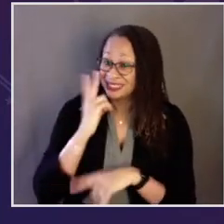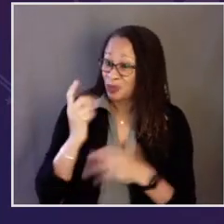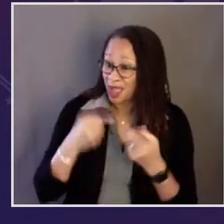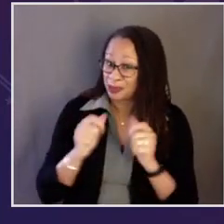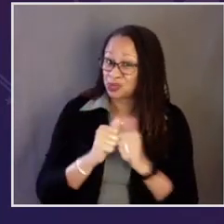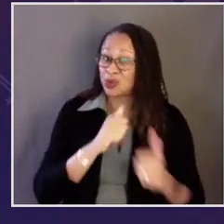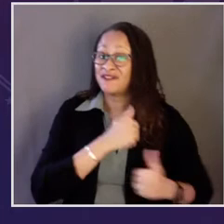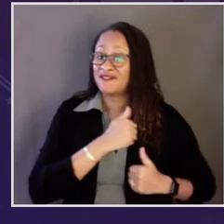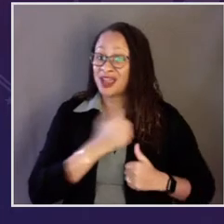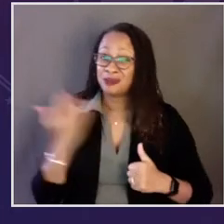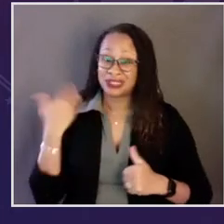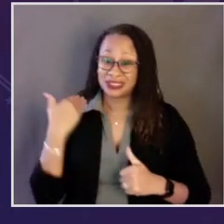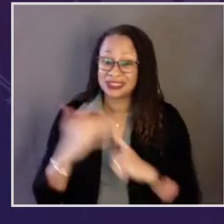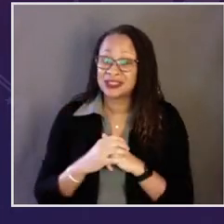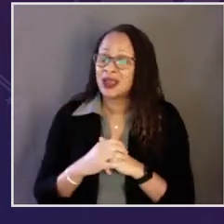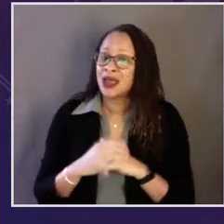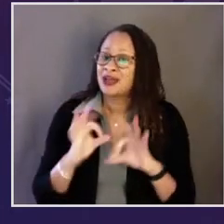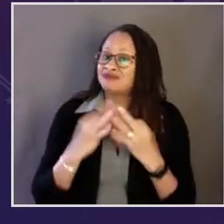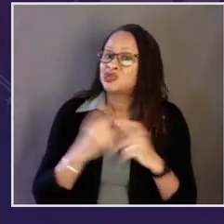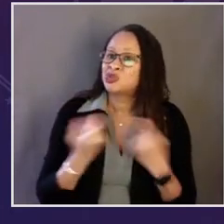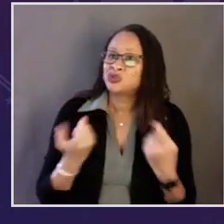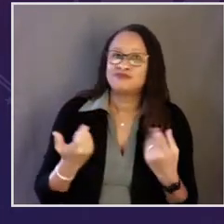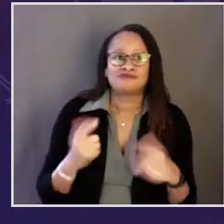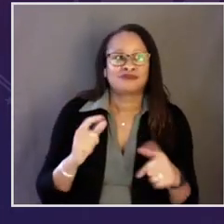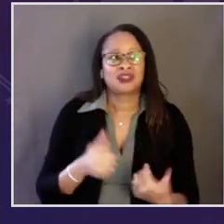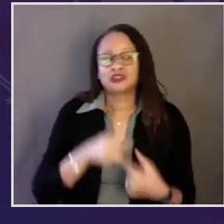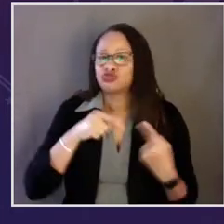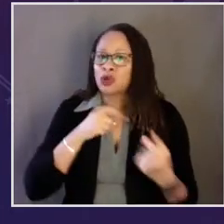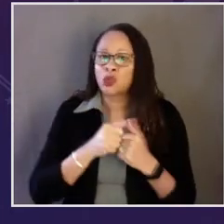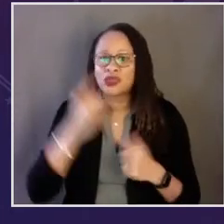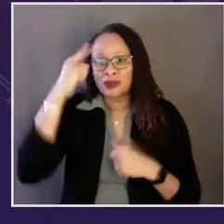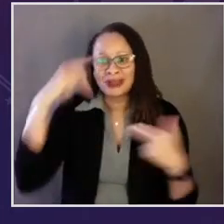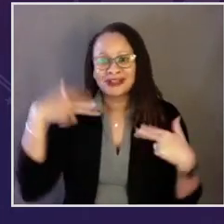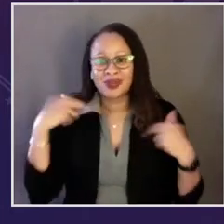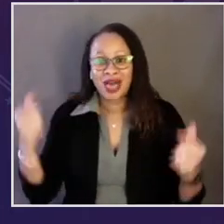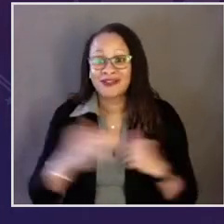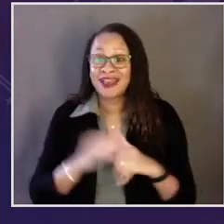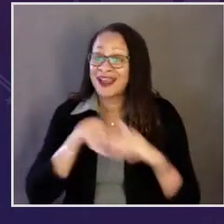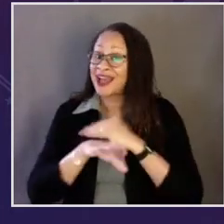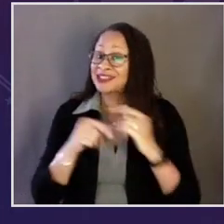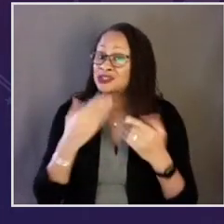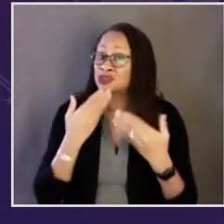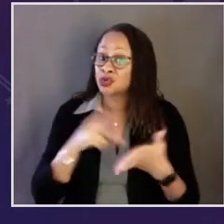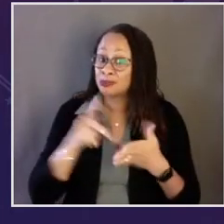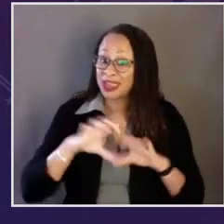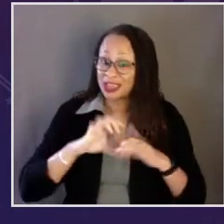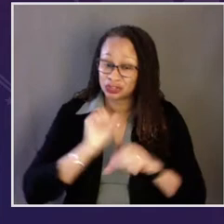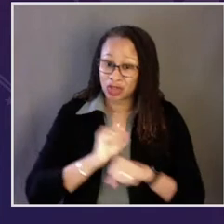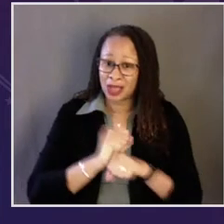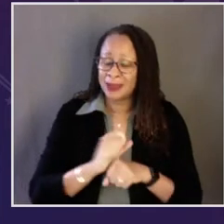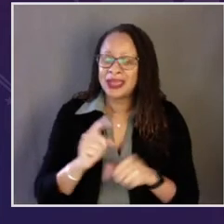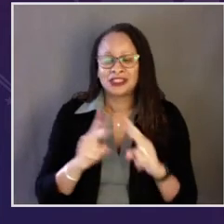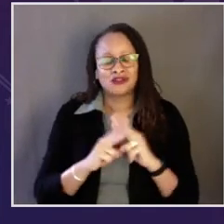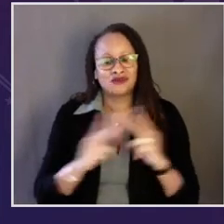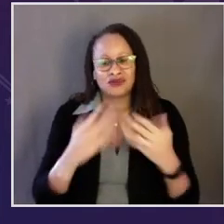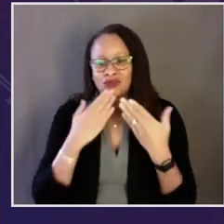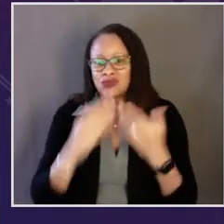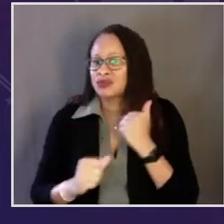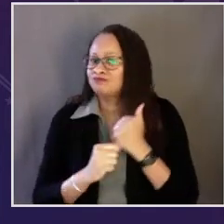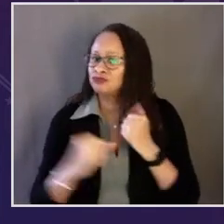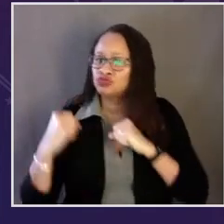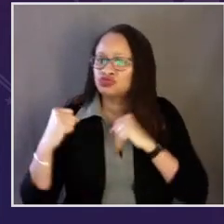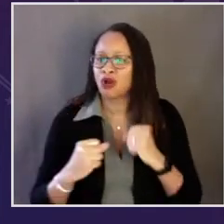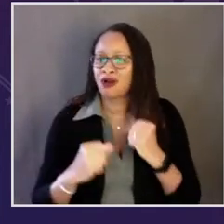their families, from the toll on their physical and mental health to the access to good-paying jobs. And he's a